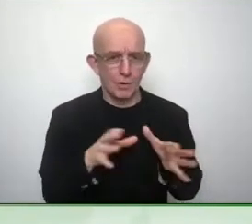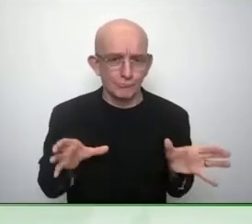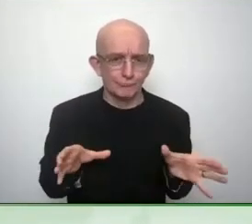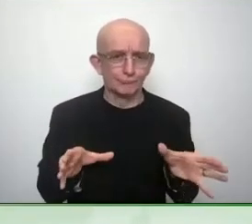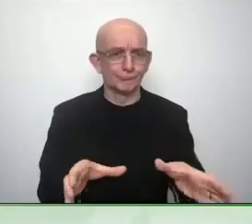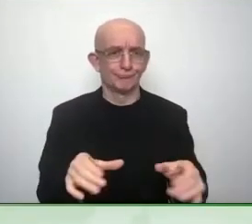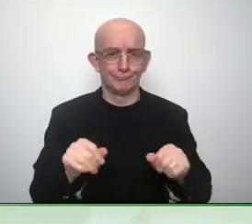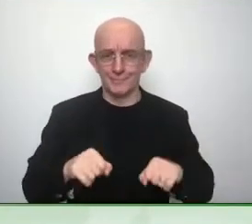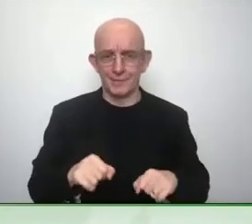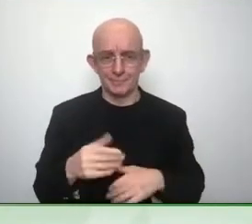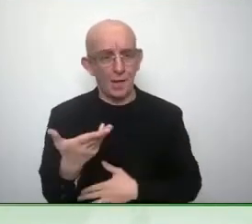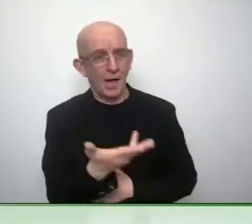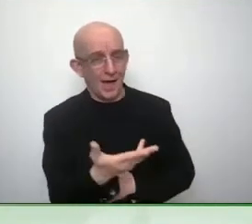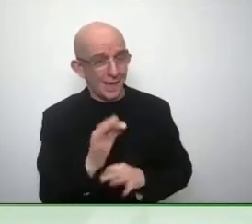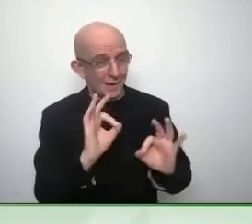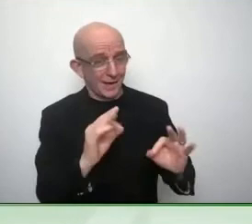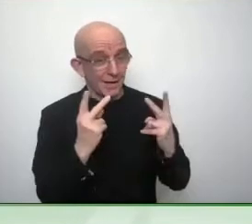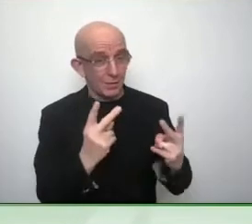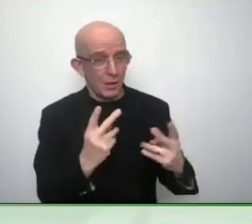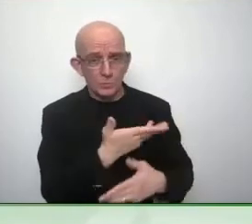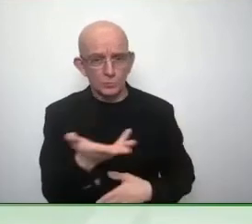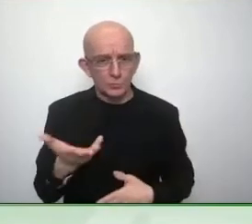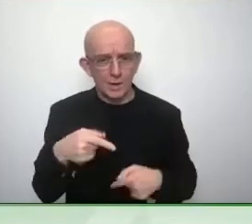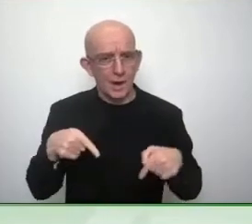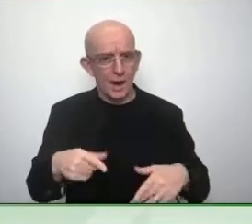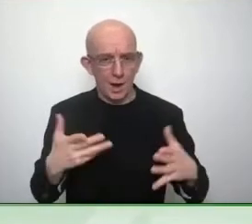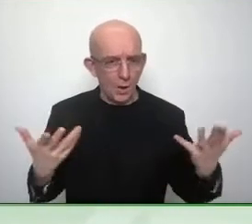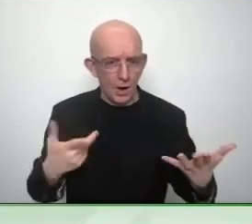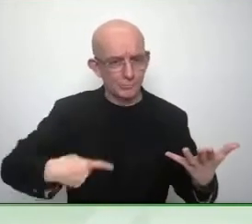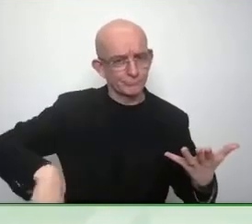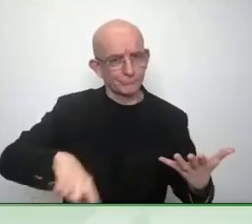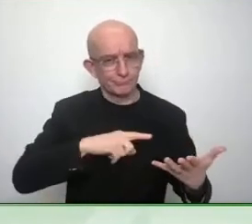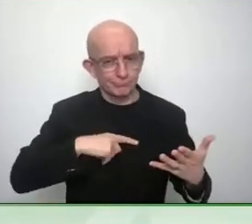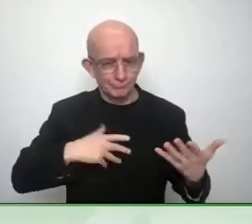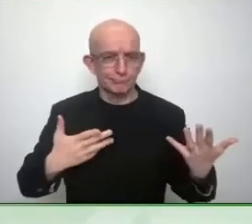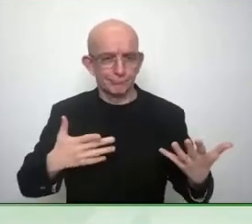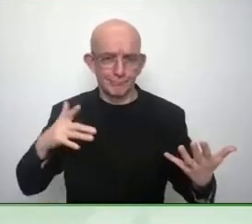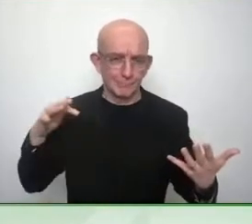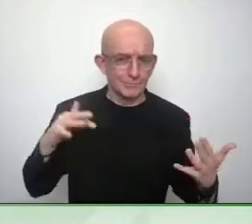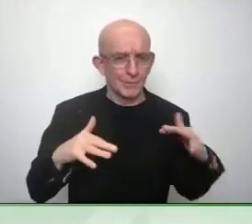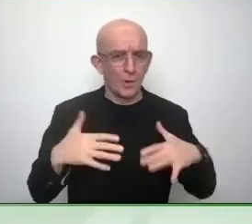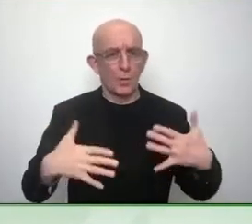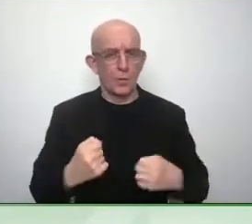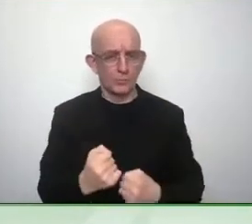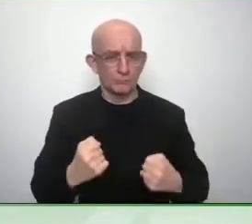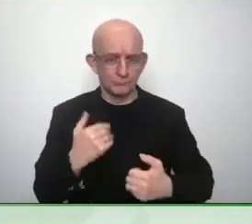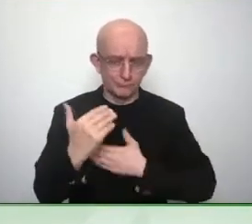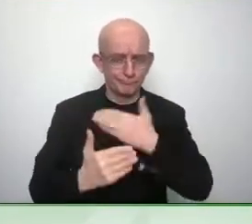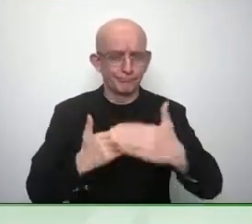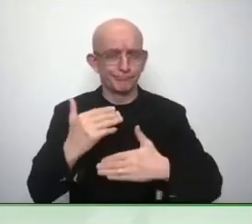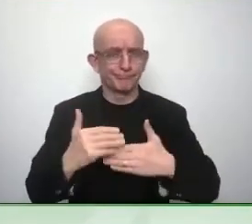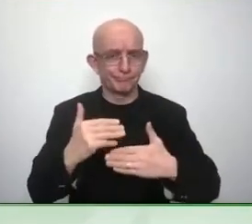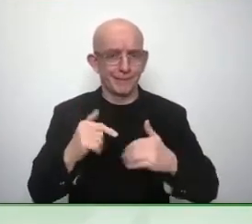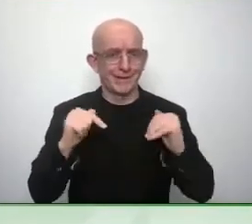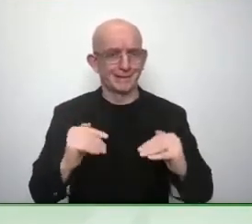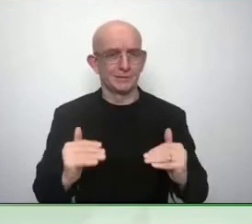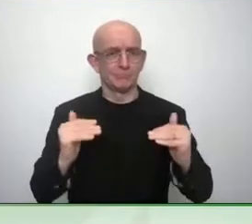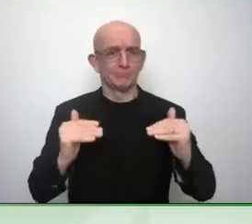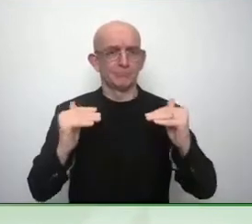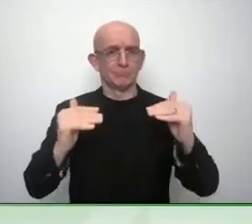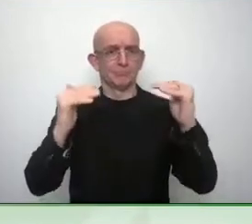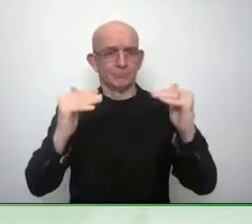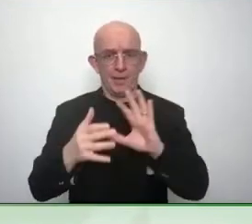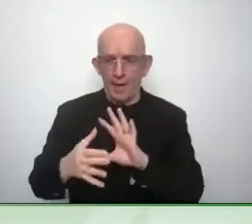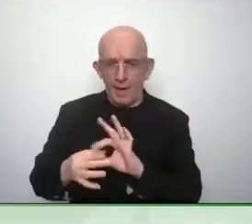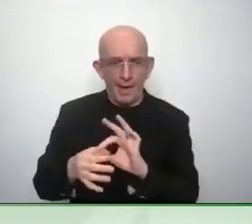know that we need each other because with if we work with each other as a collective voice with pride whether